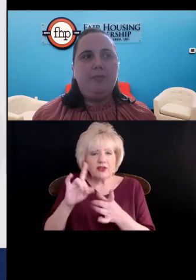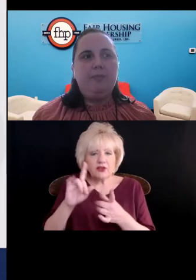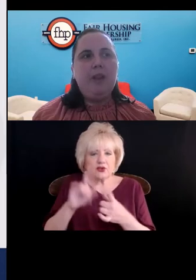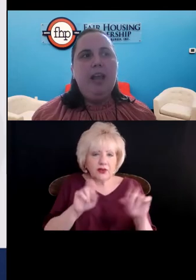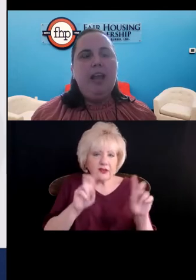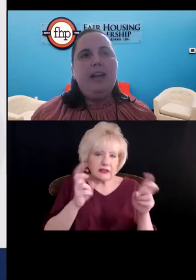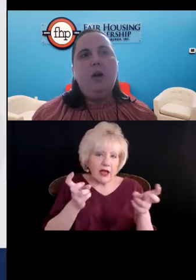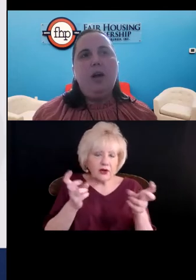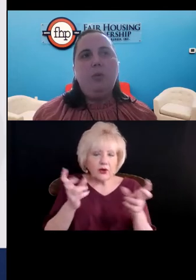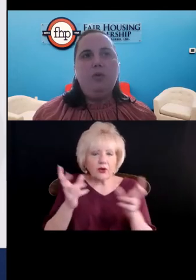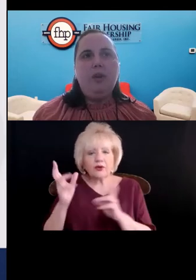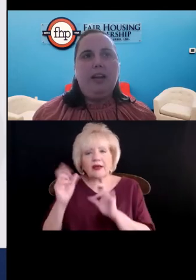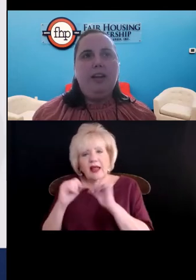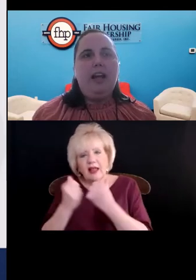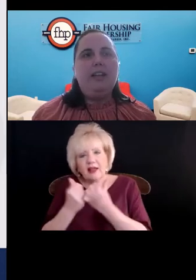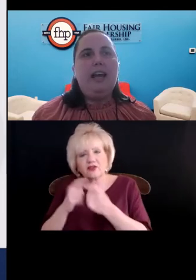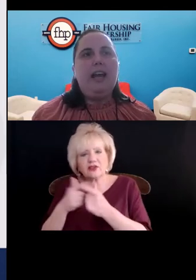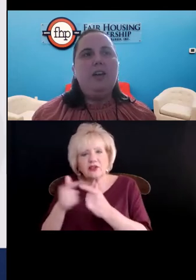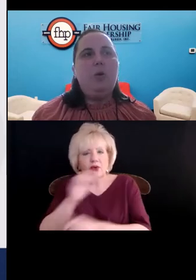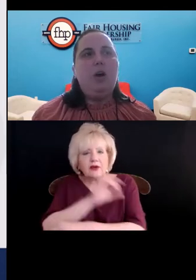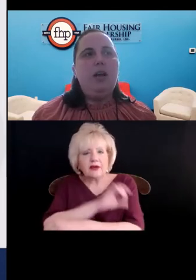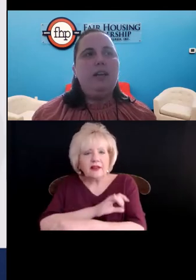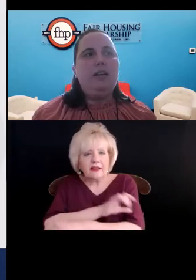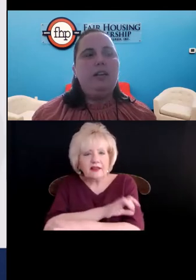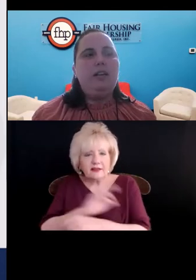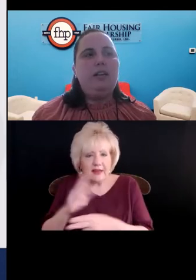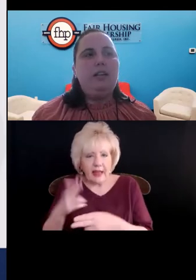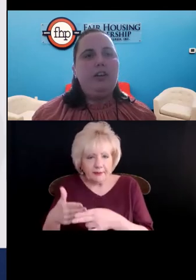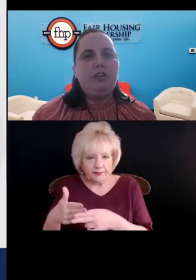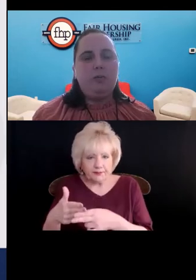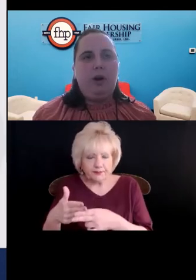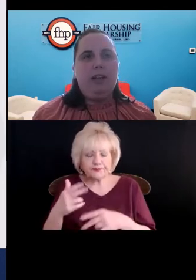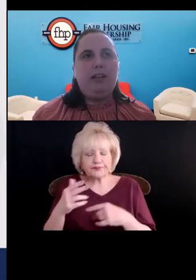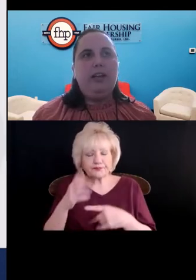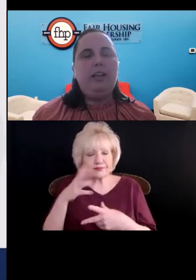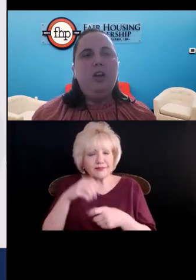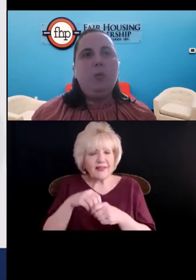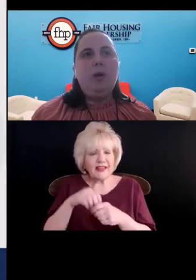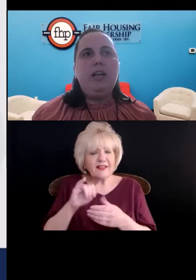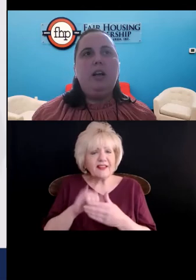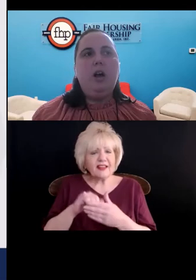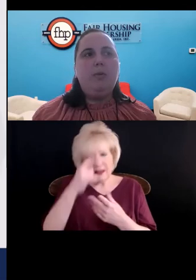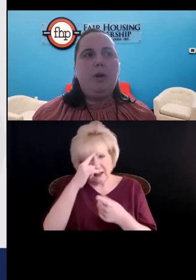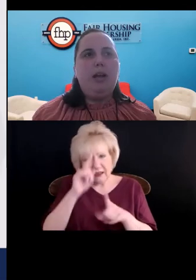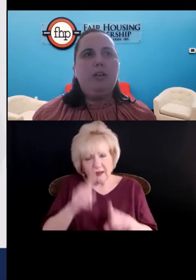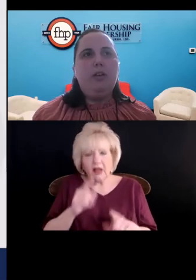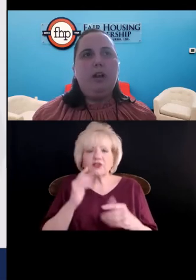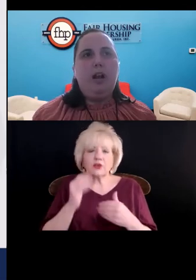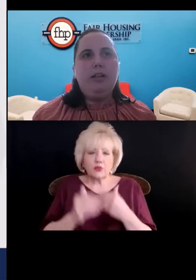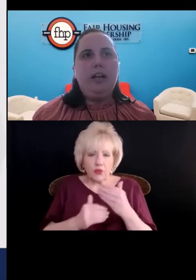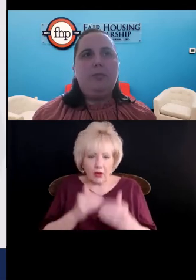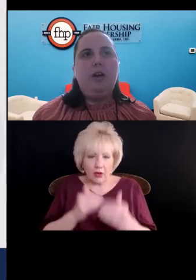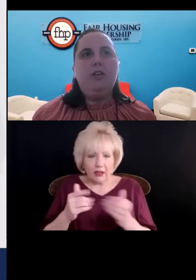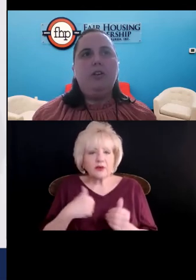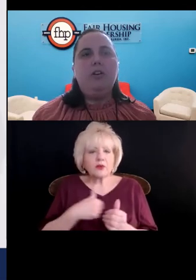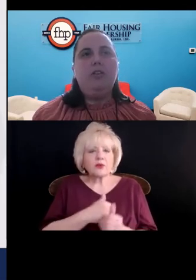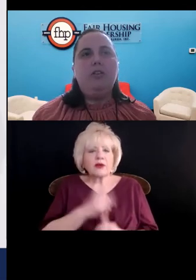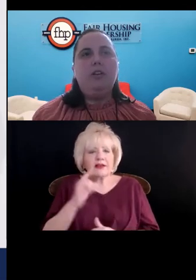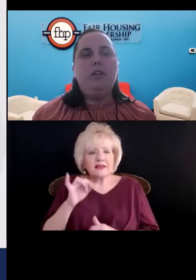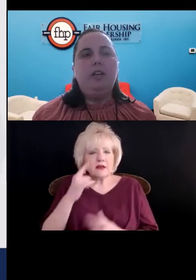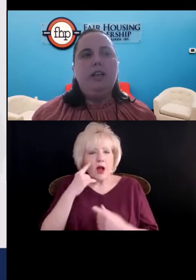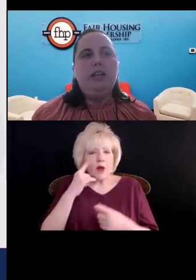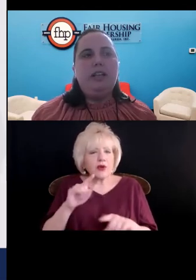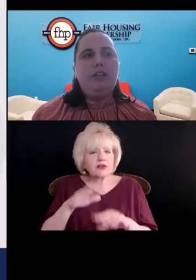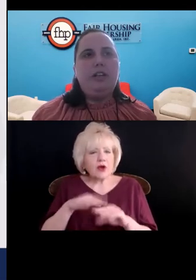clinic name. Now, I will recognize that in the conciliation process, we did compromise on the concept under